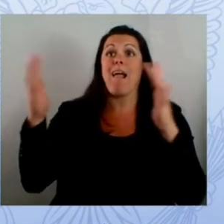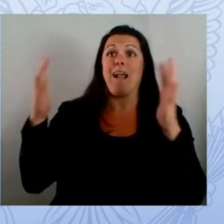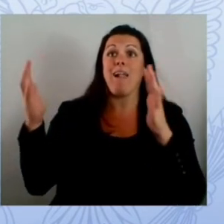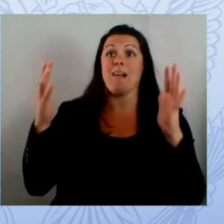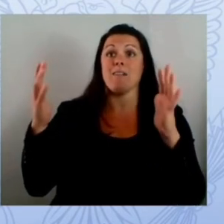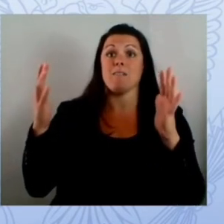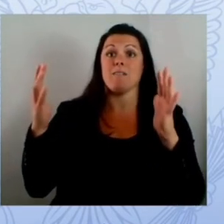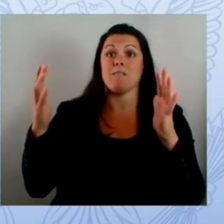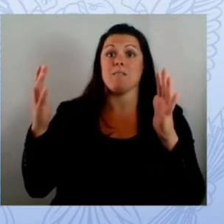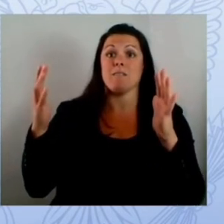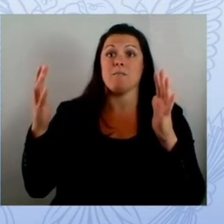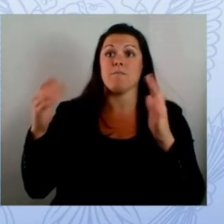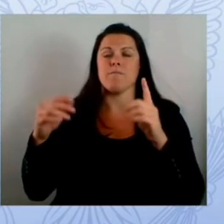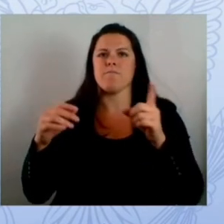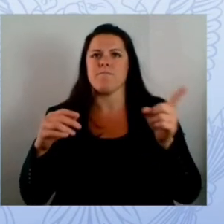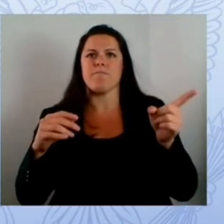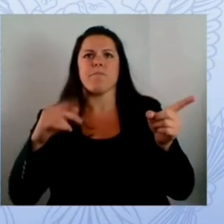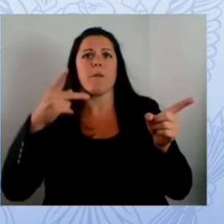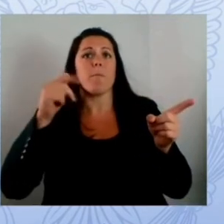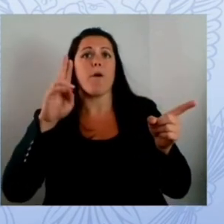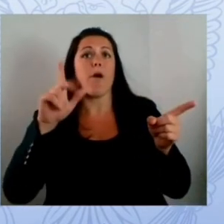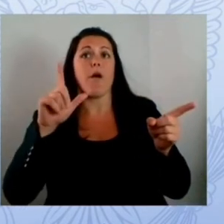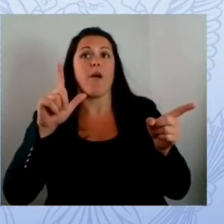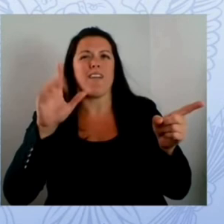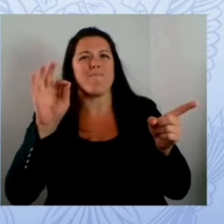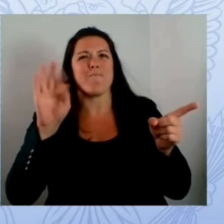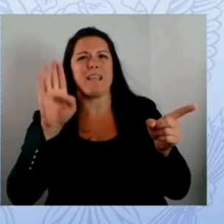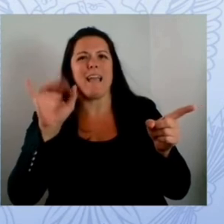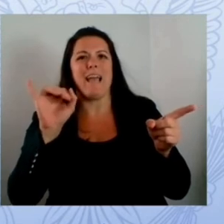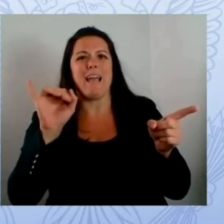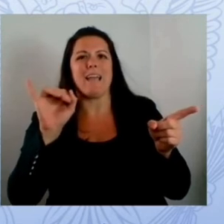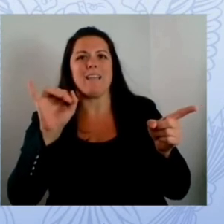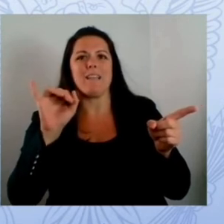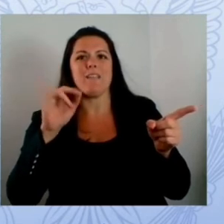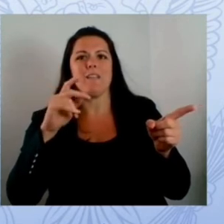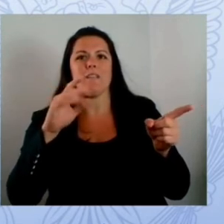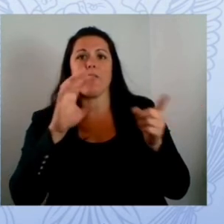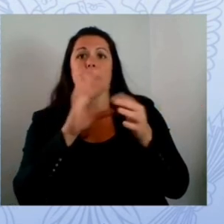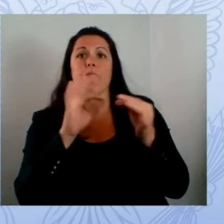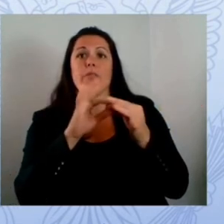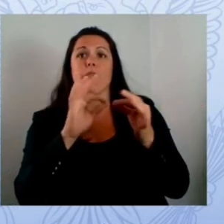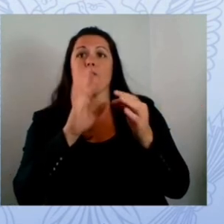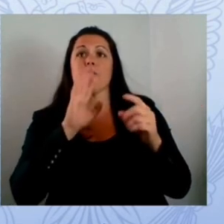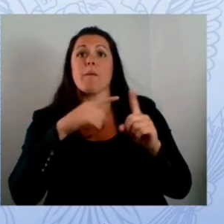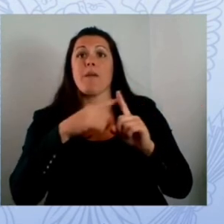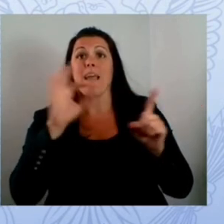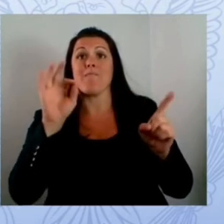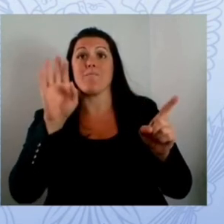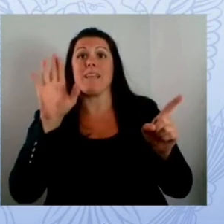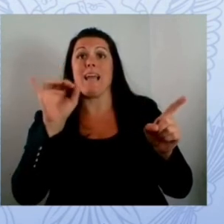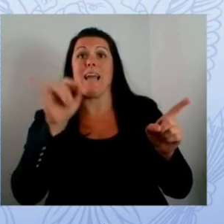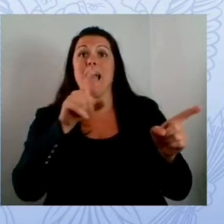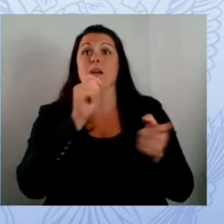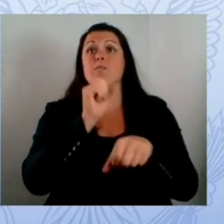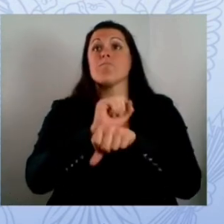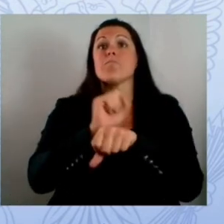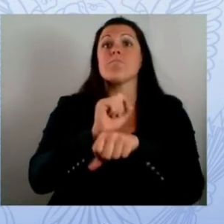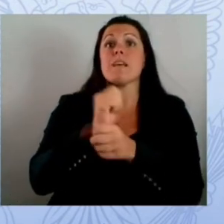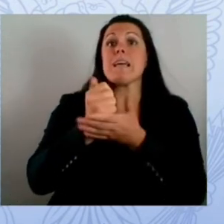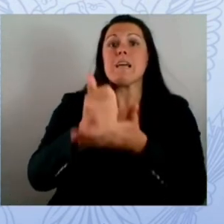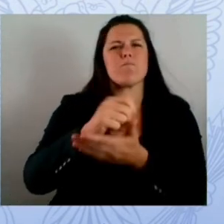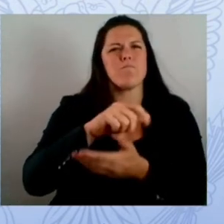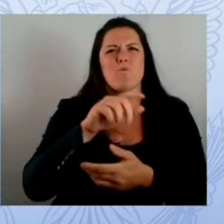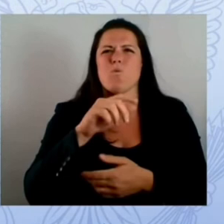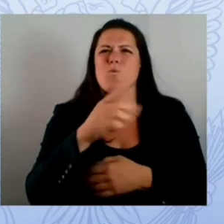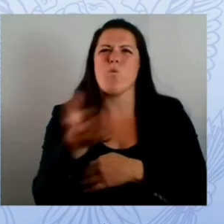24 7. when we called on the cyber incident if i recall correctly it was either friday or saturday night and there was